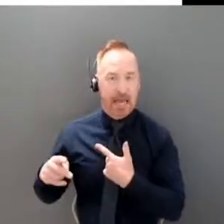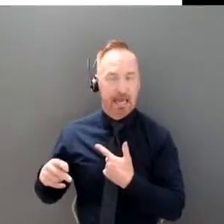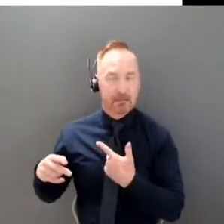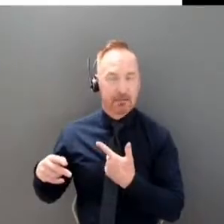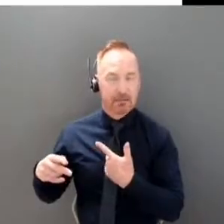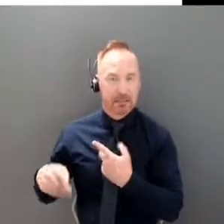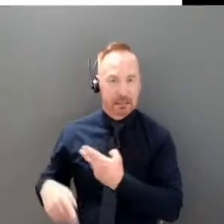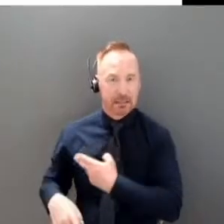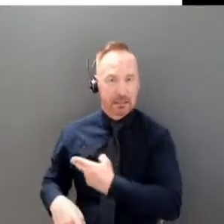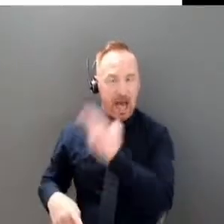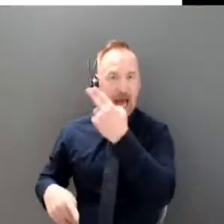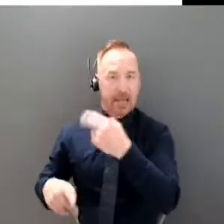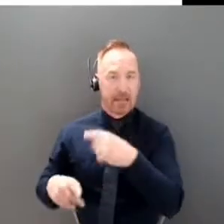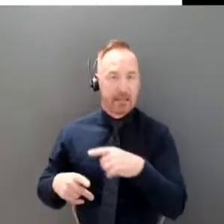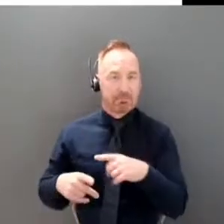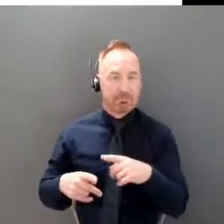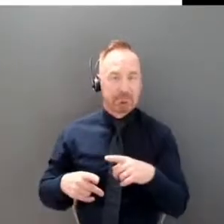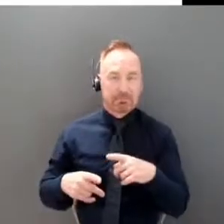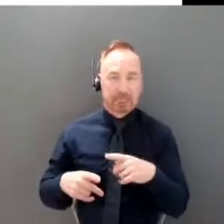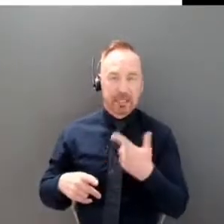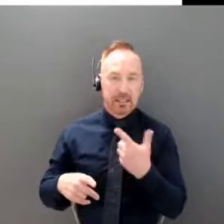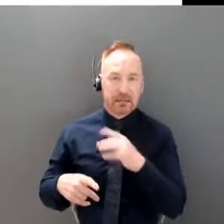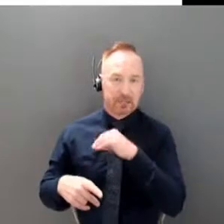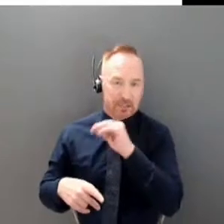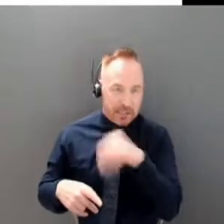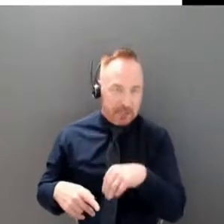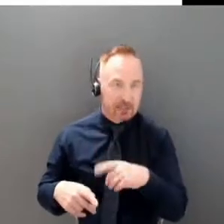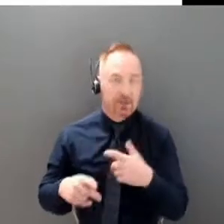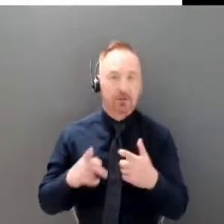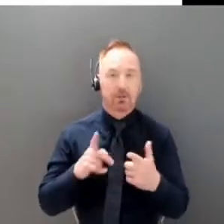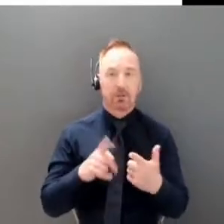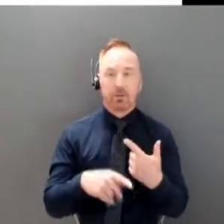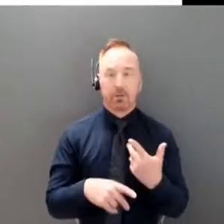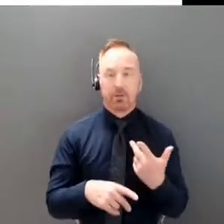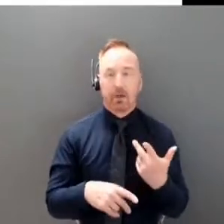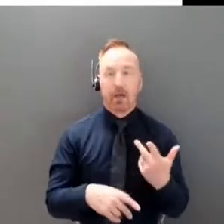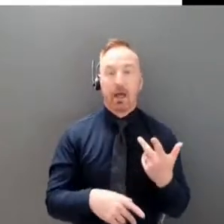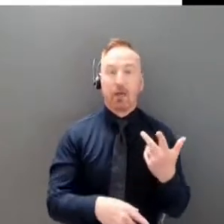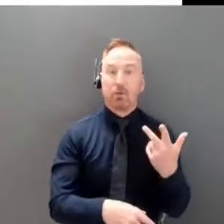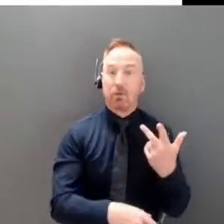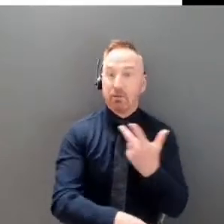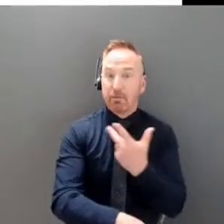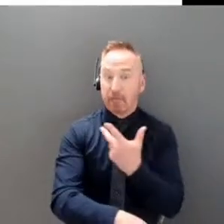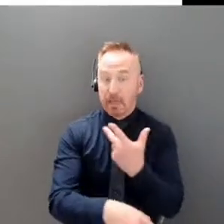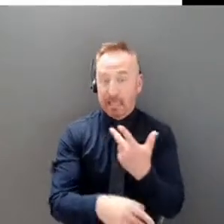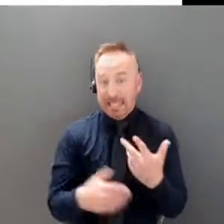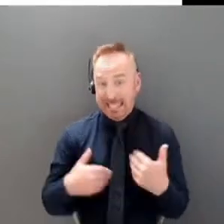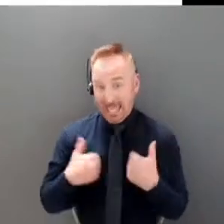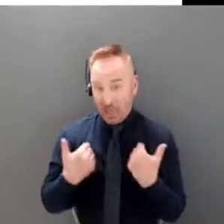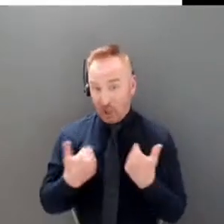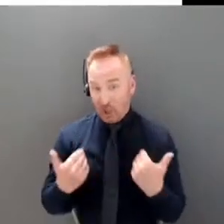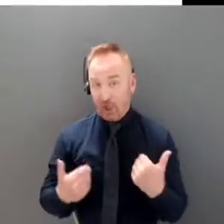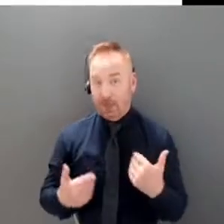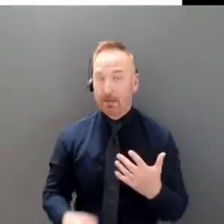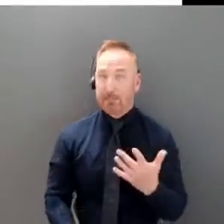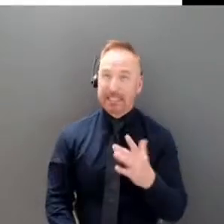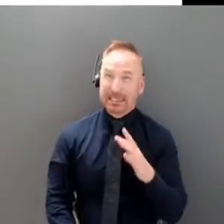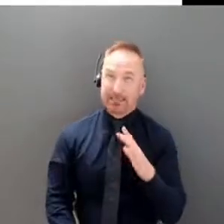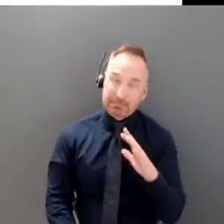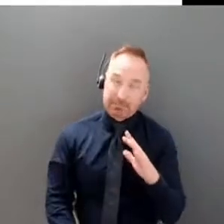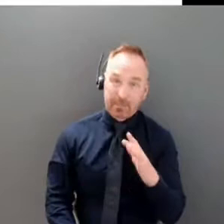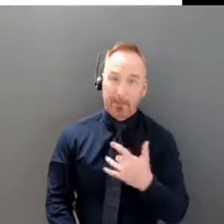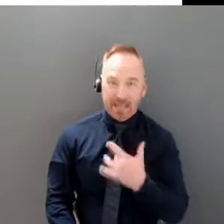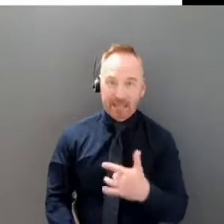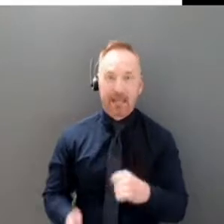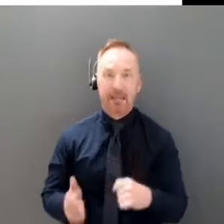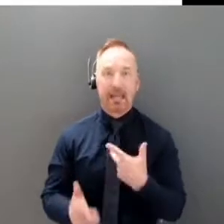to be vaccinated, so more unvaccinated, even though the majority of our young adults who are eligible are now